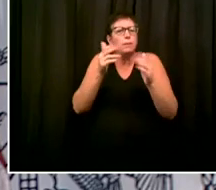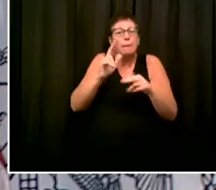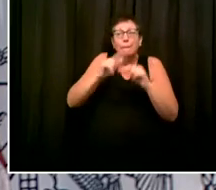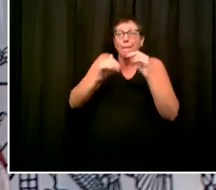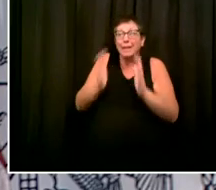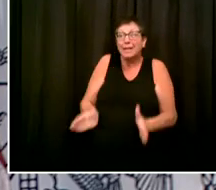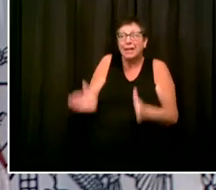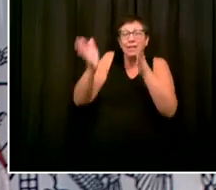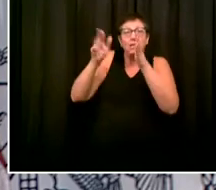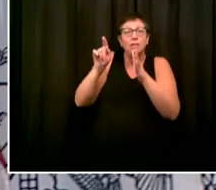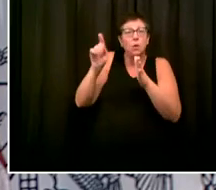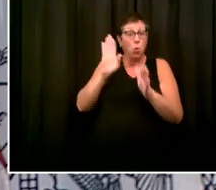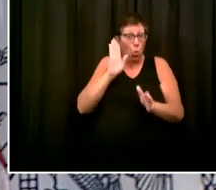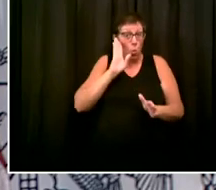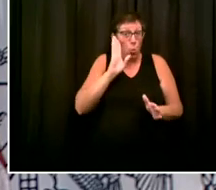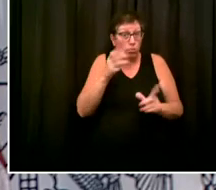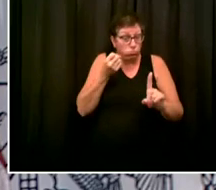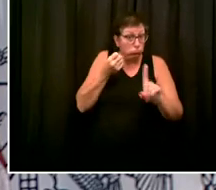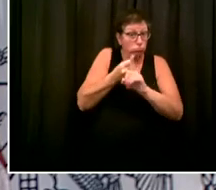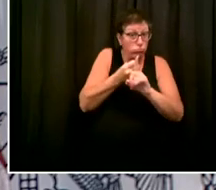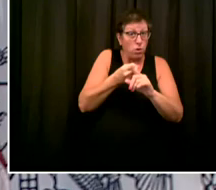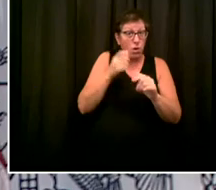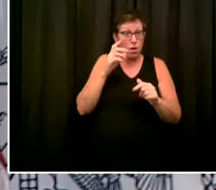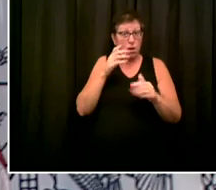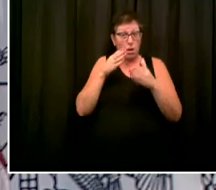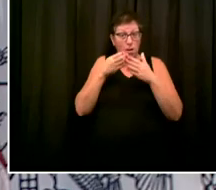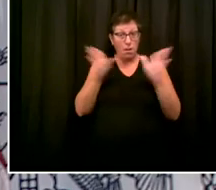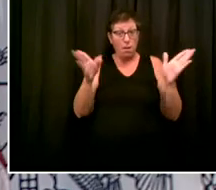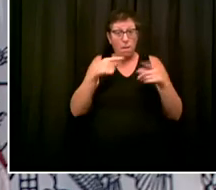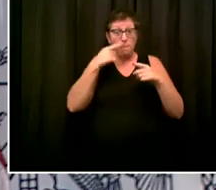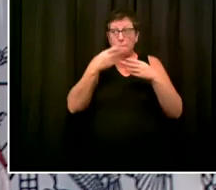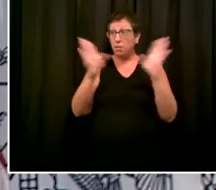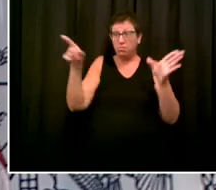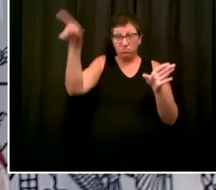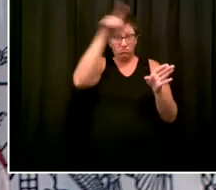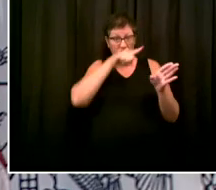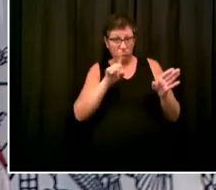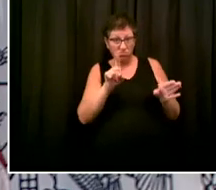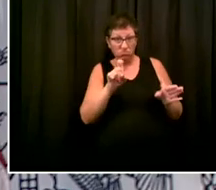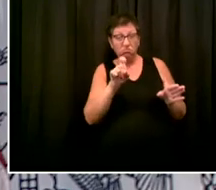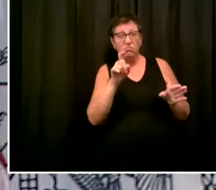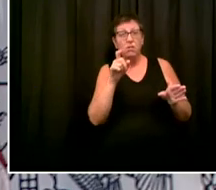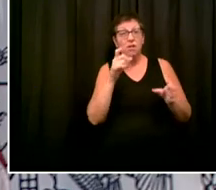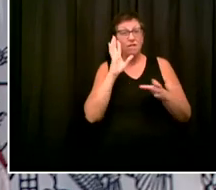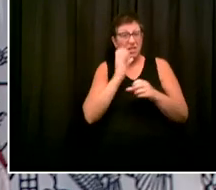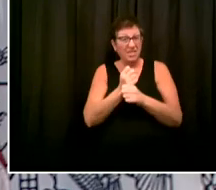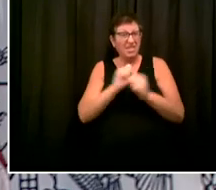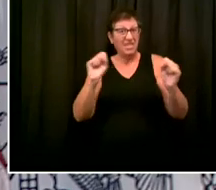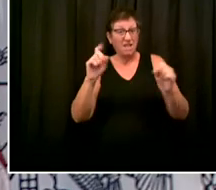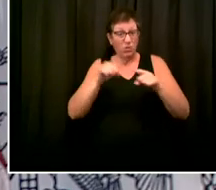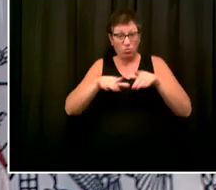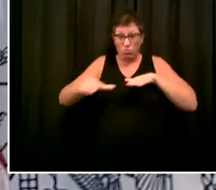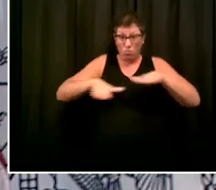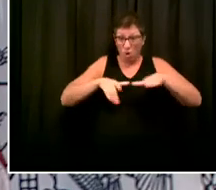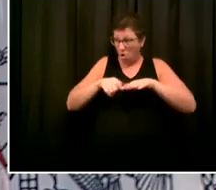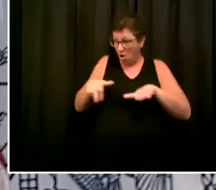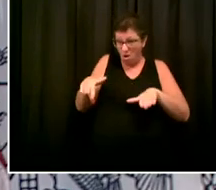walk around New York without knowing what these 222 buildings are identified as? And will you make this list public?